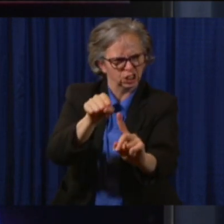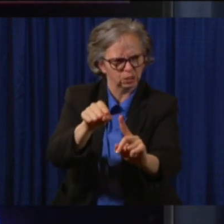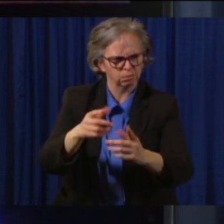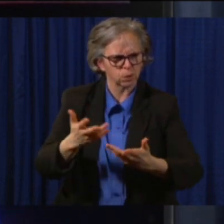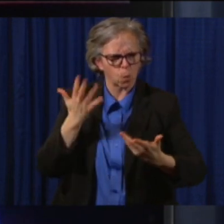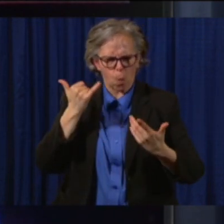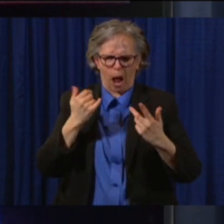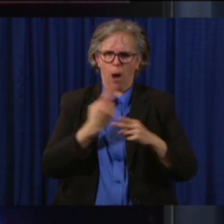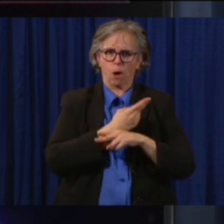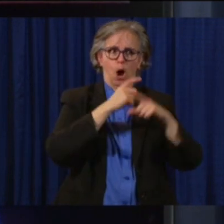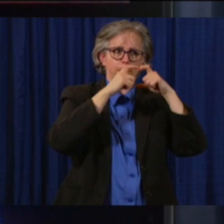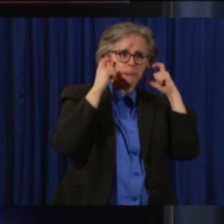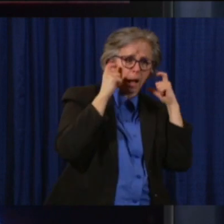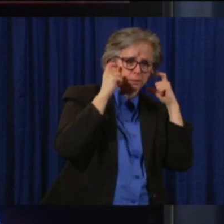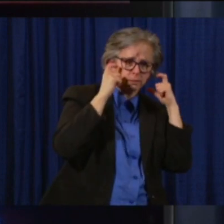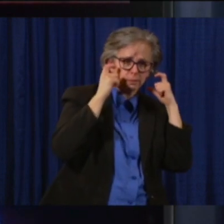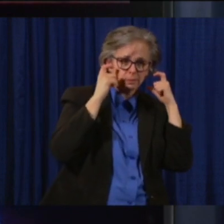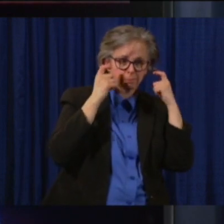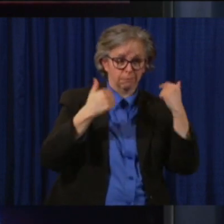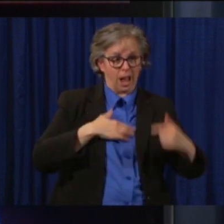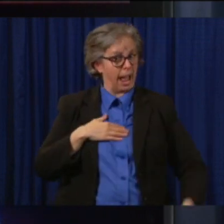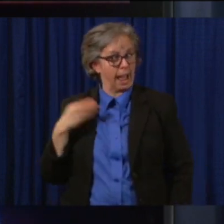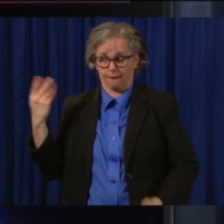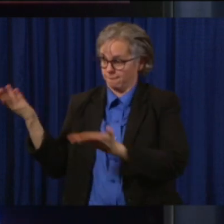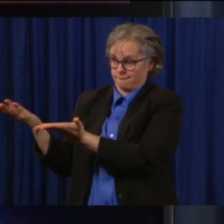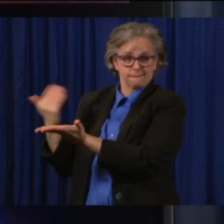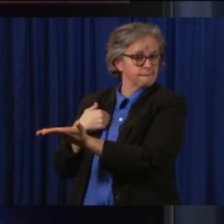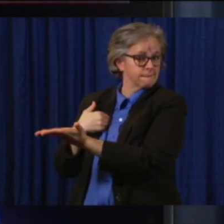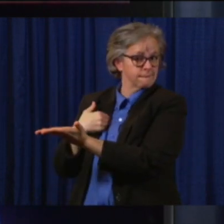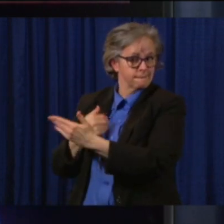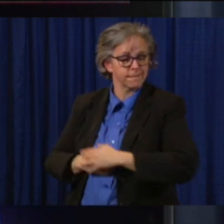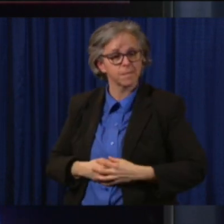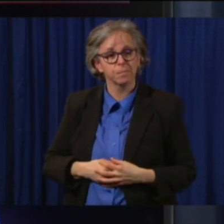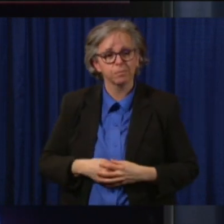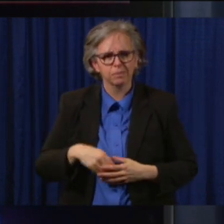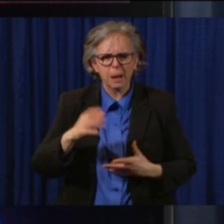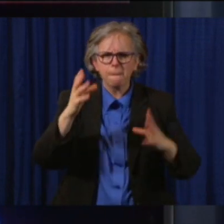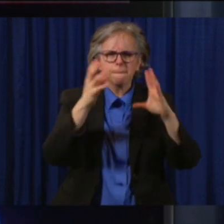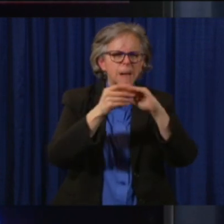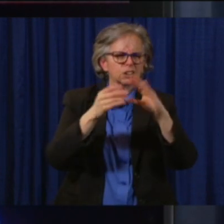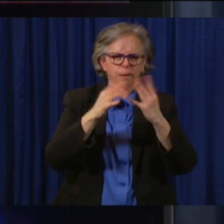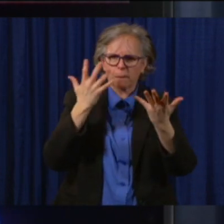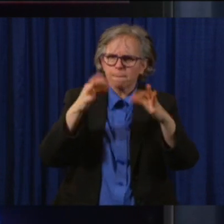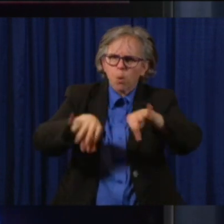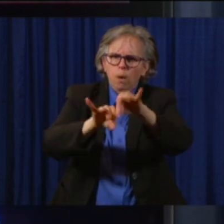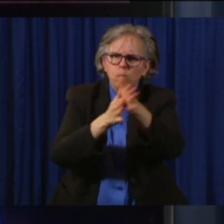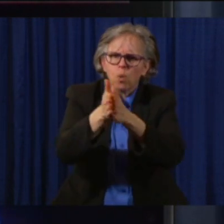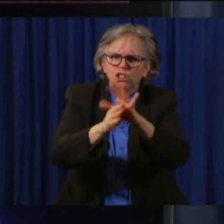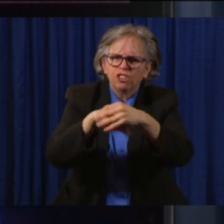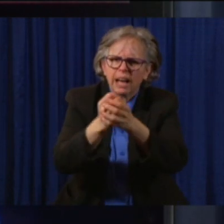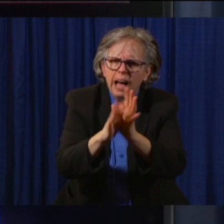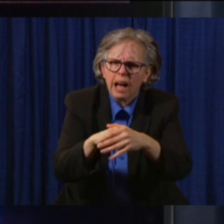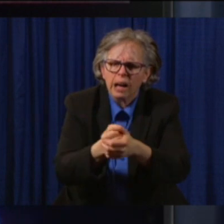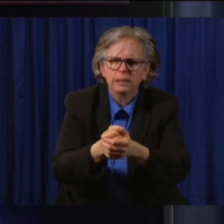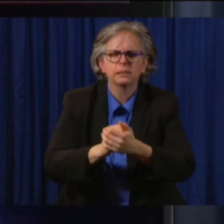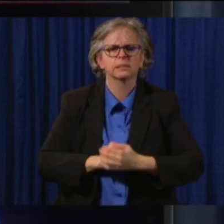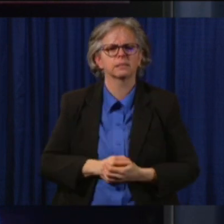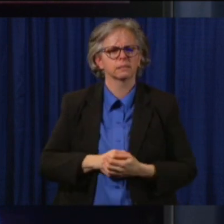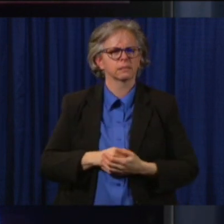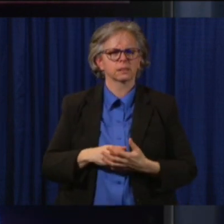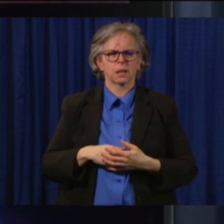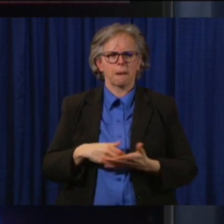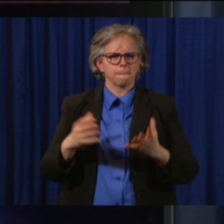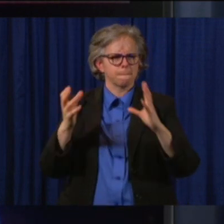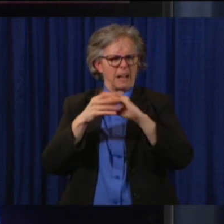I have here in my hand, the message of washing hands and keeping the six